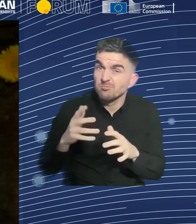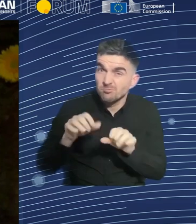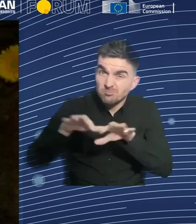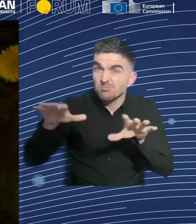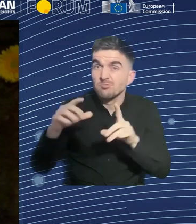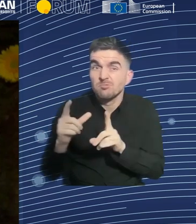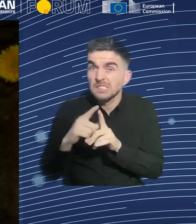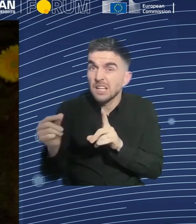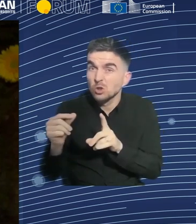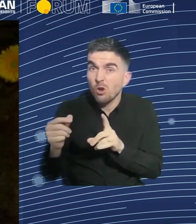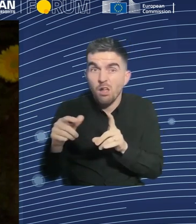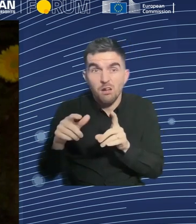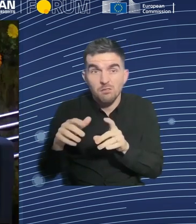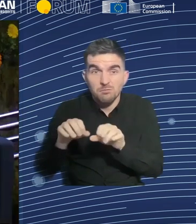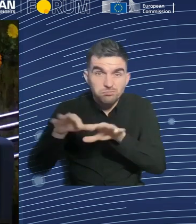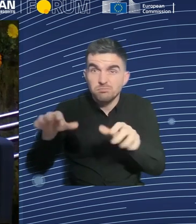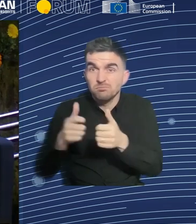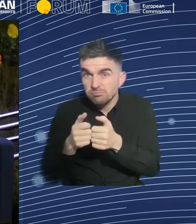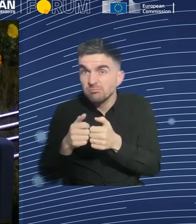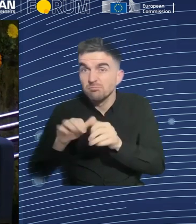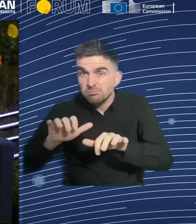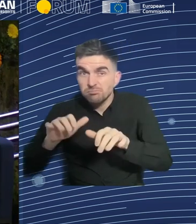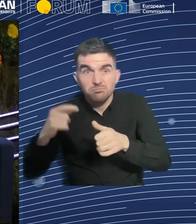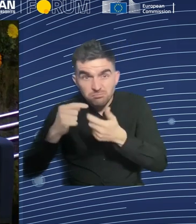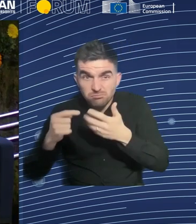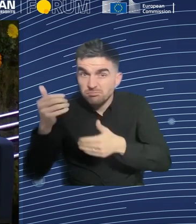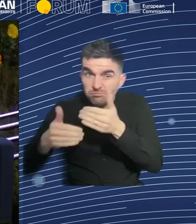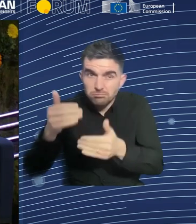digital areas. It's the most demand.